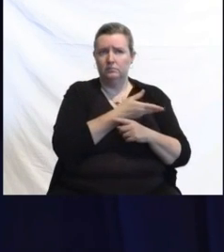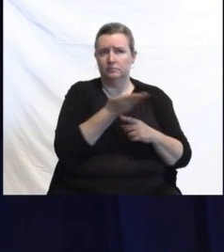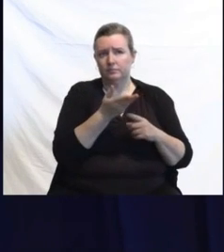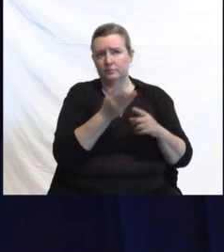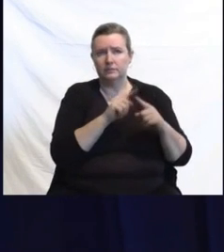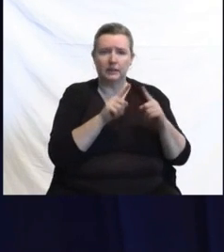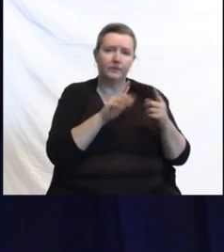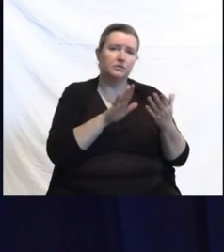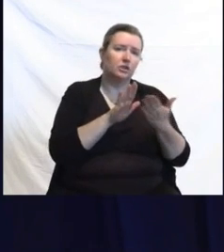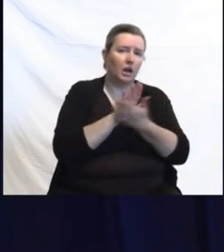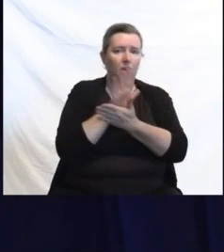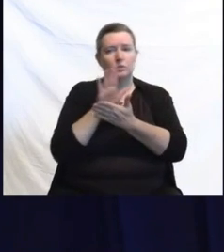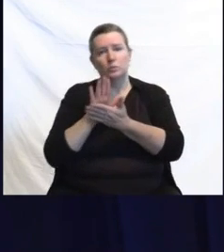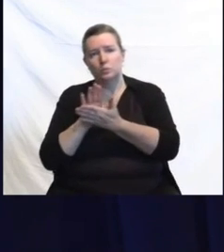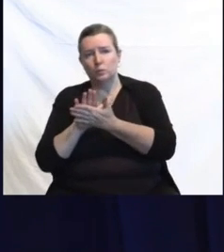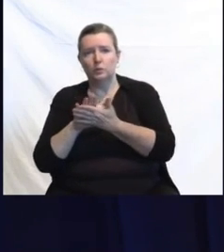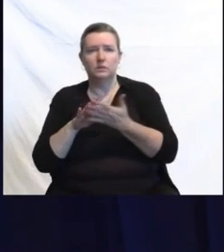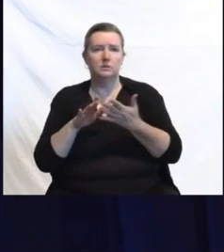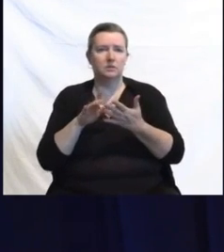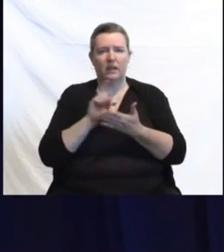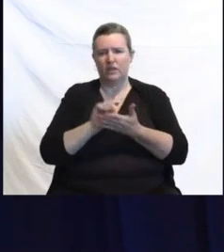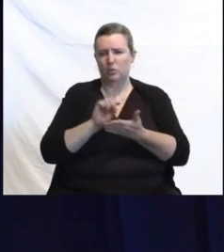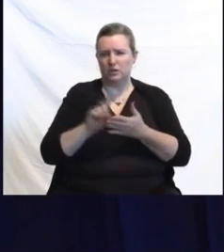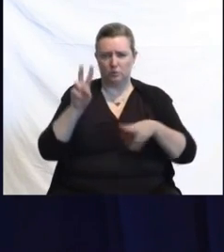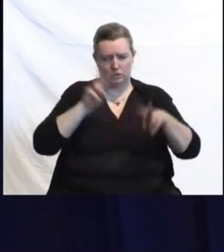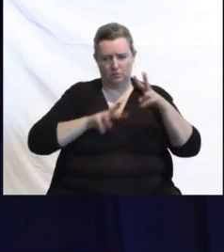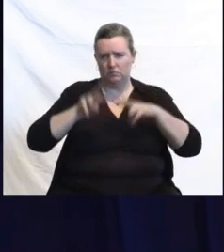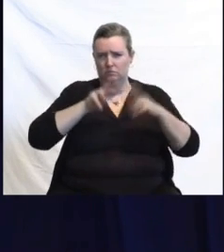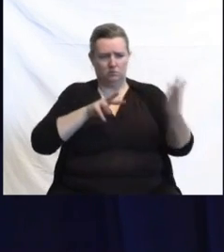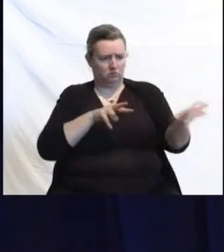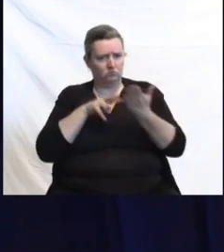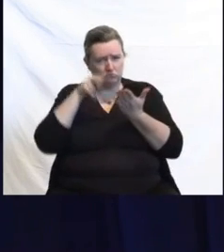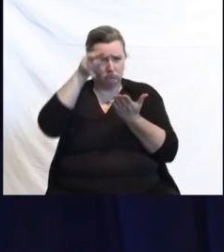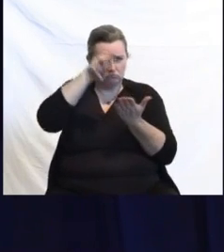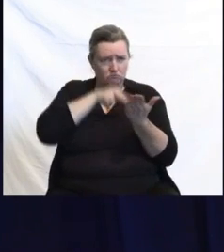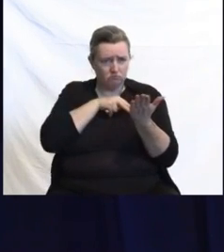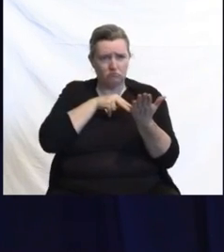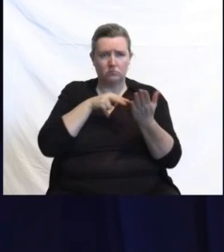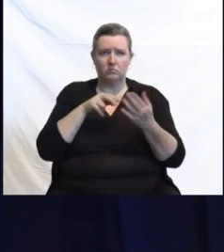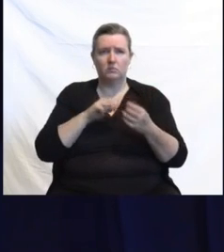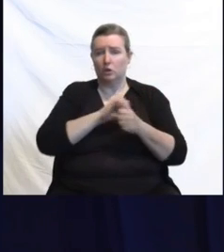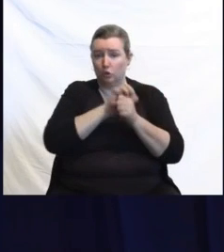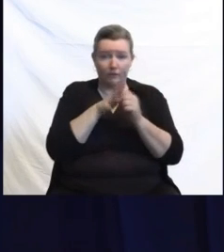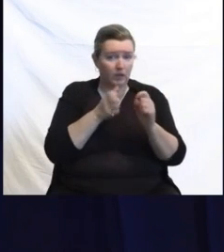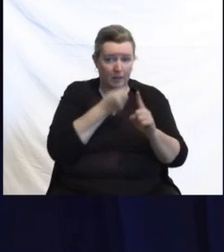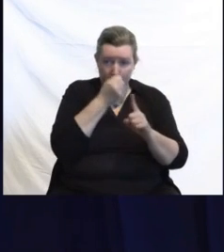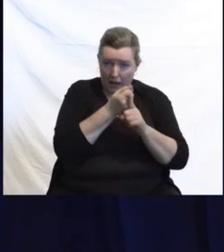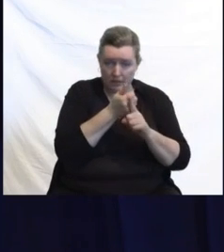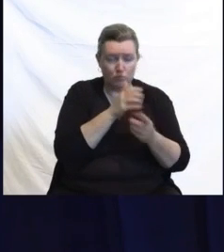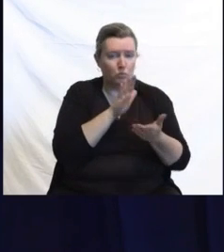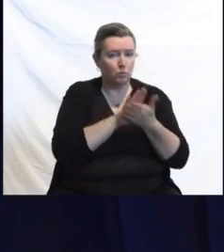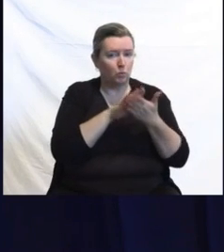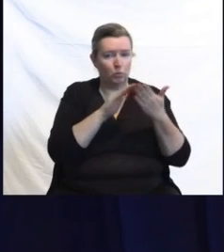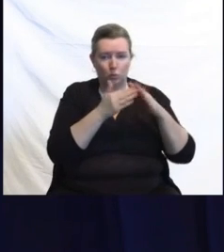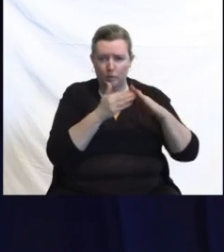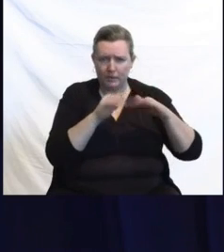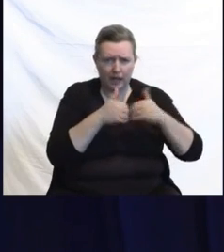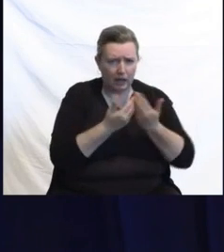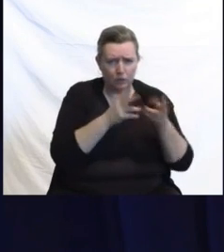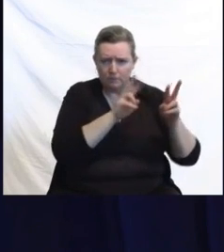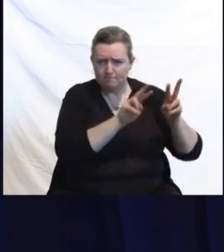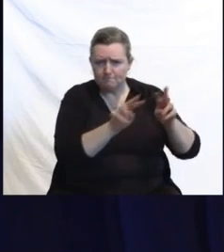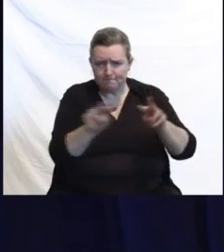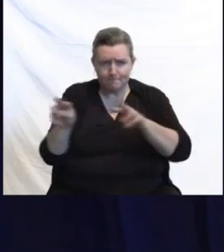each week to monitor how COVID-19 is impacting the school communities. We are enrolling more